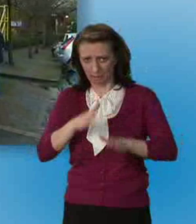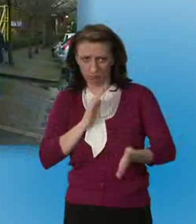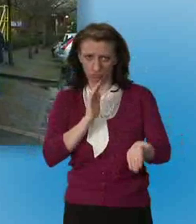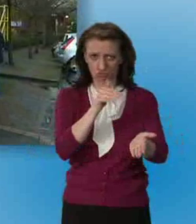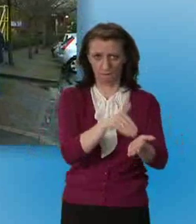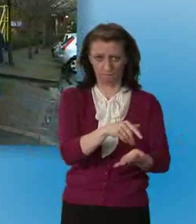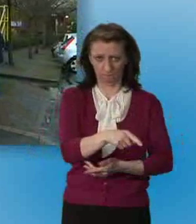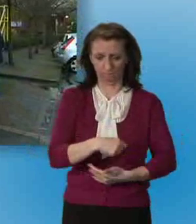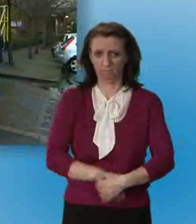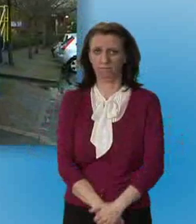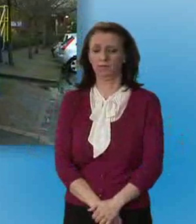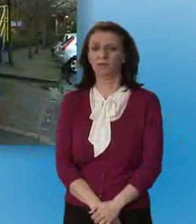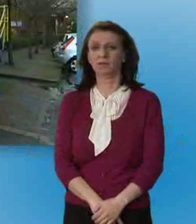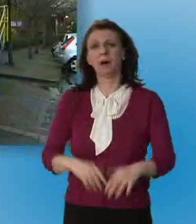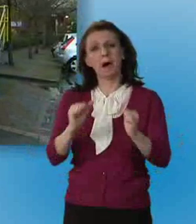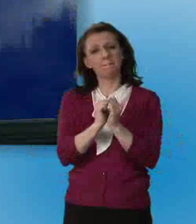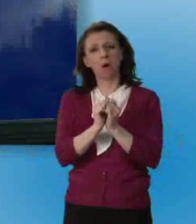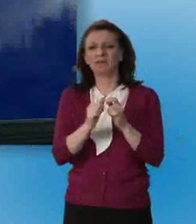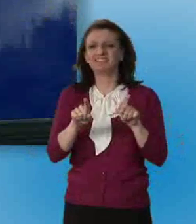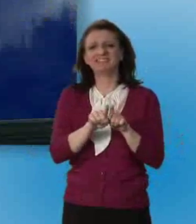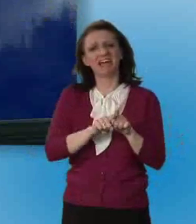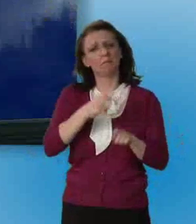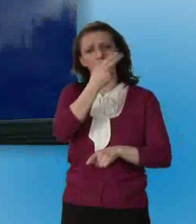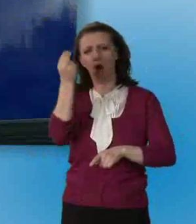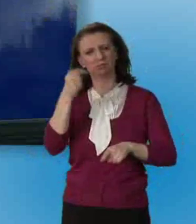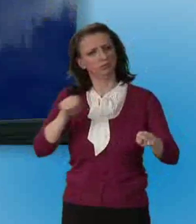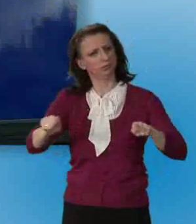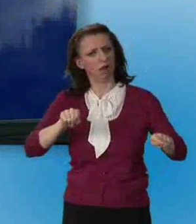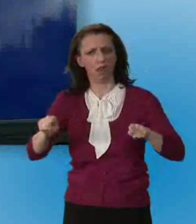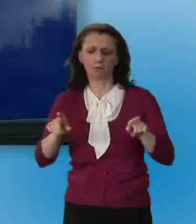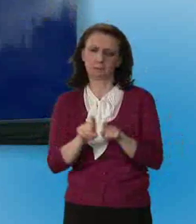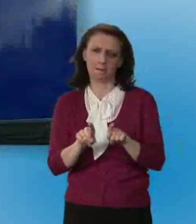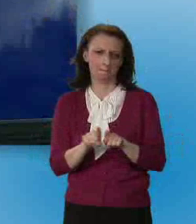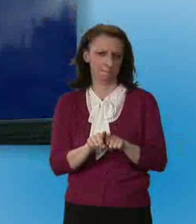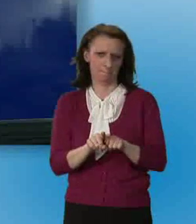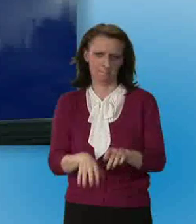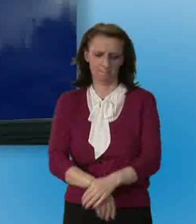to be there. The appointment is the same as one that takes place at a hospital.